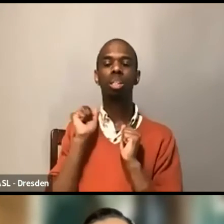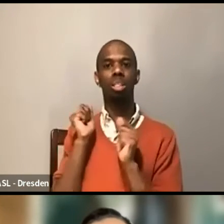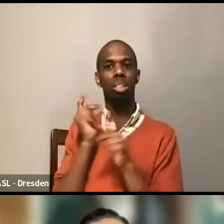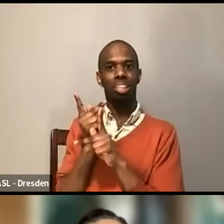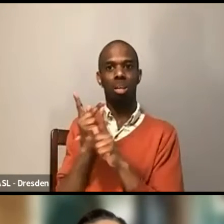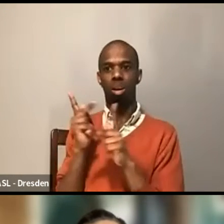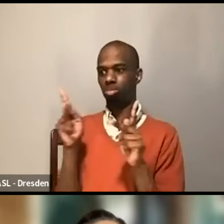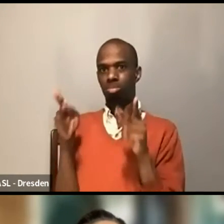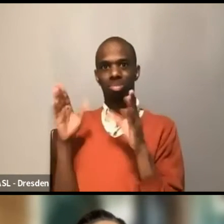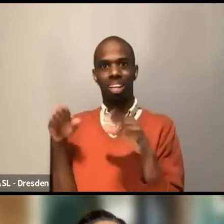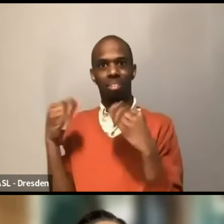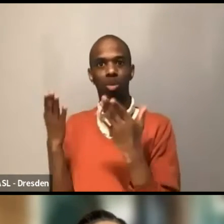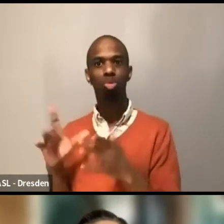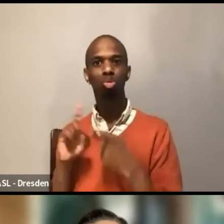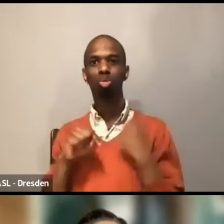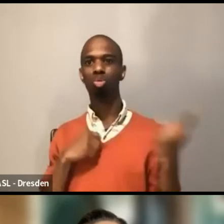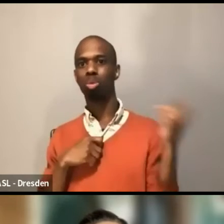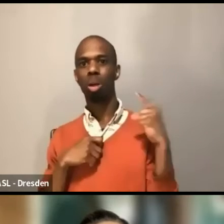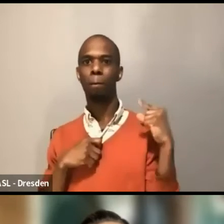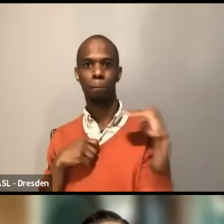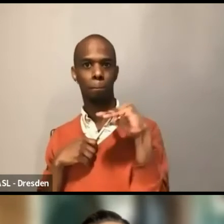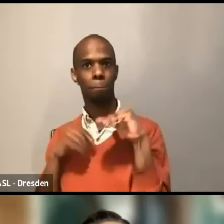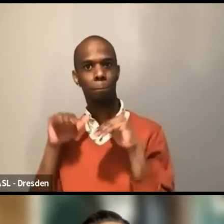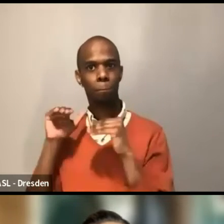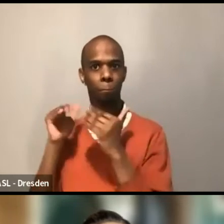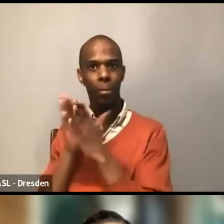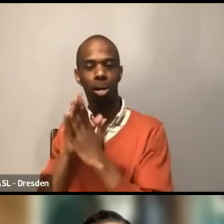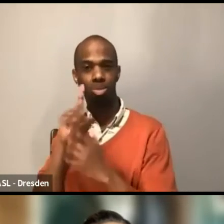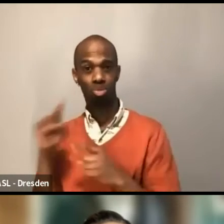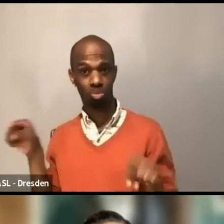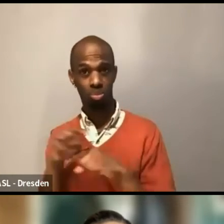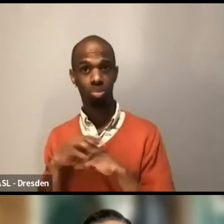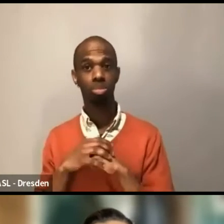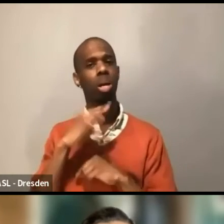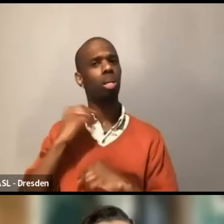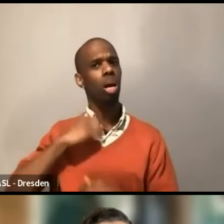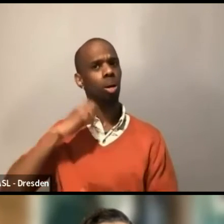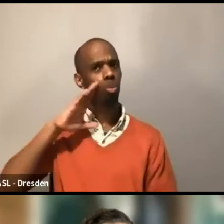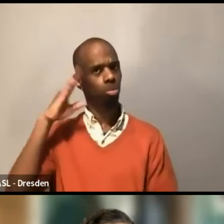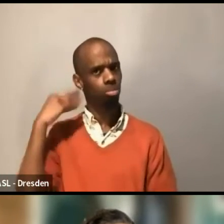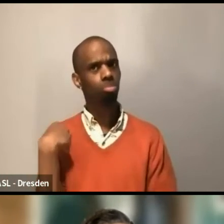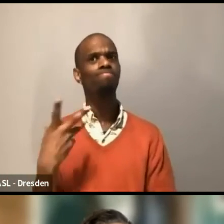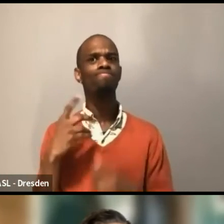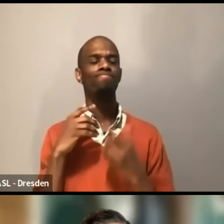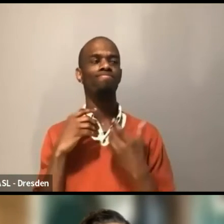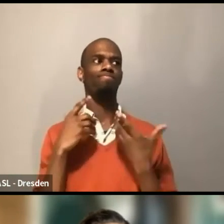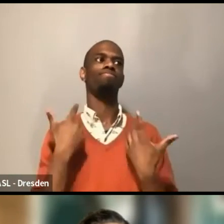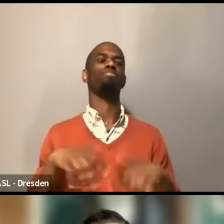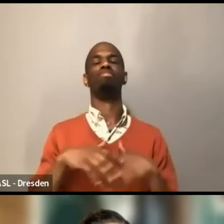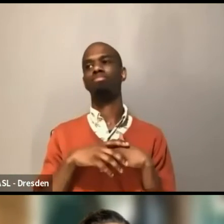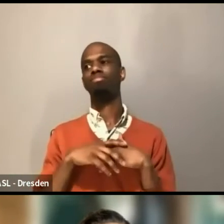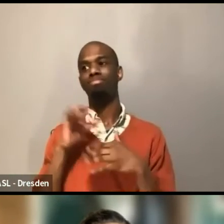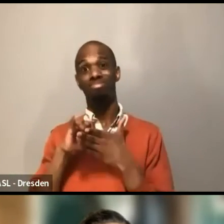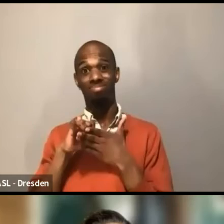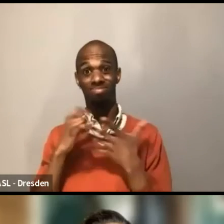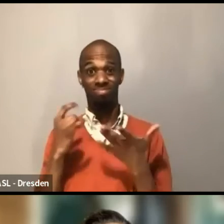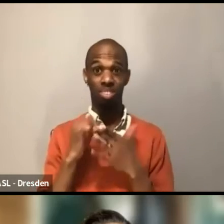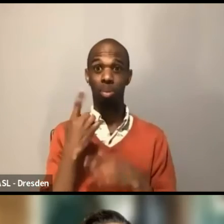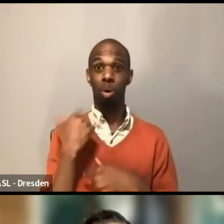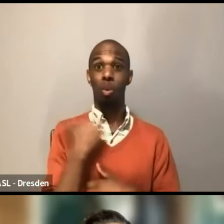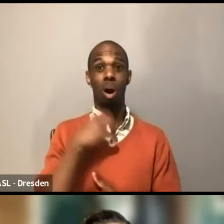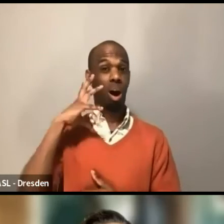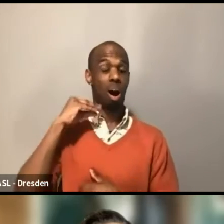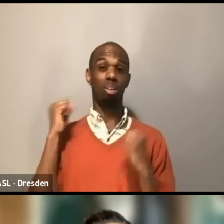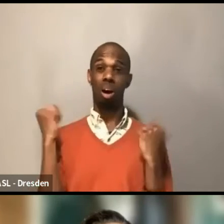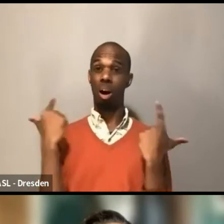the reality that power receives anonymous emails all the time from it's not anonymous test, but it will remain anonymous, all of you, but from folks who